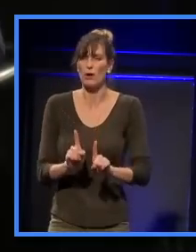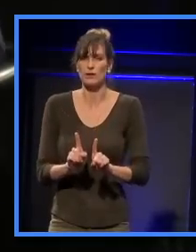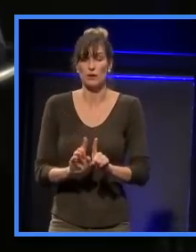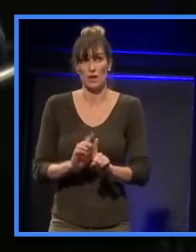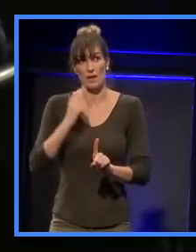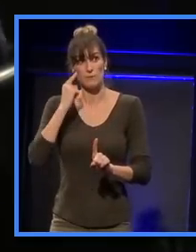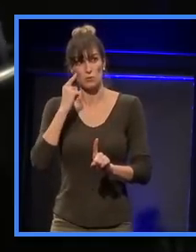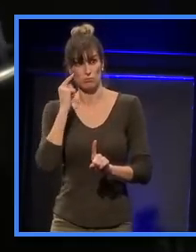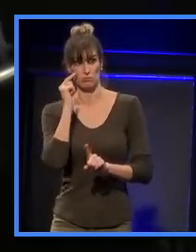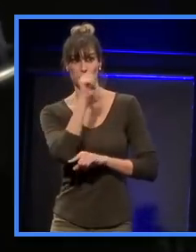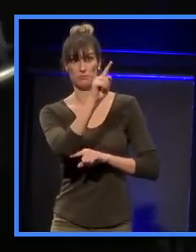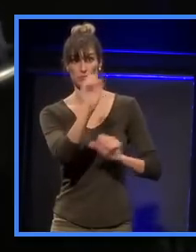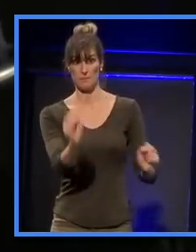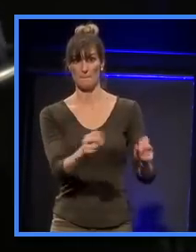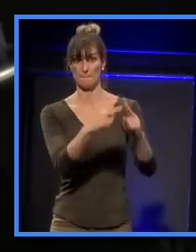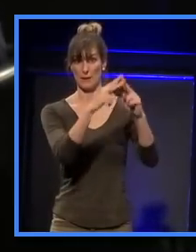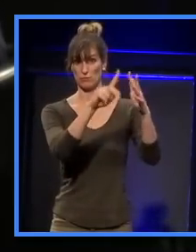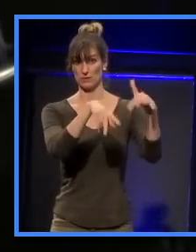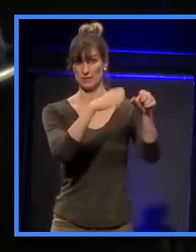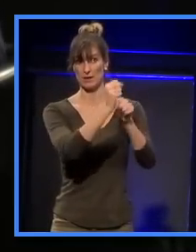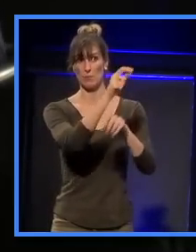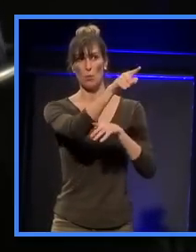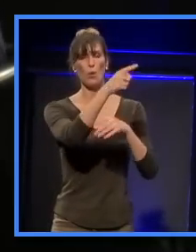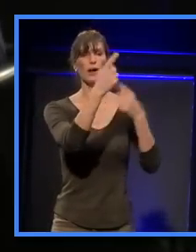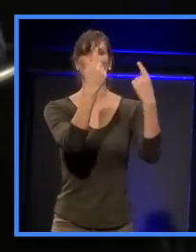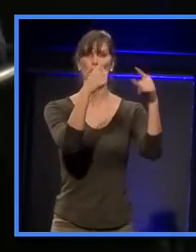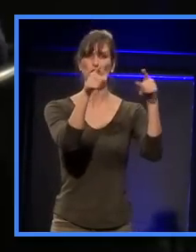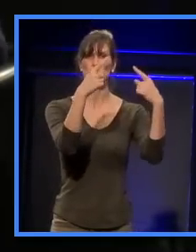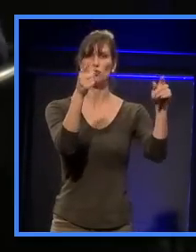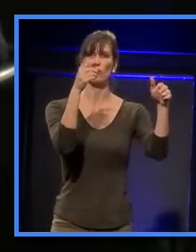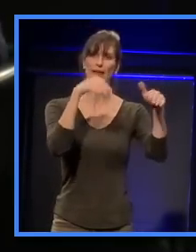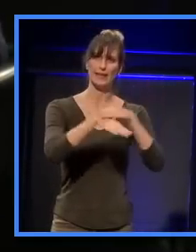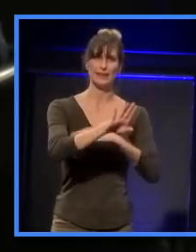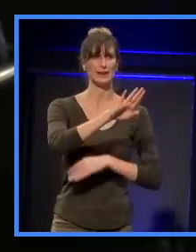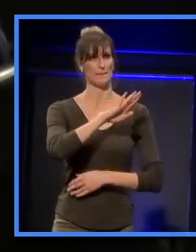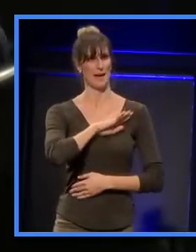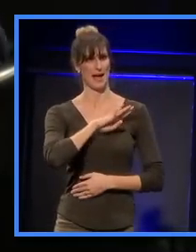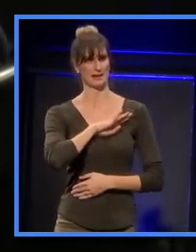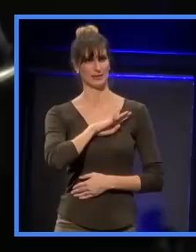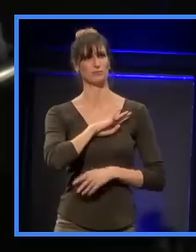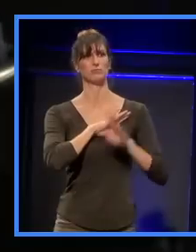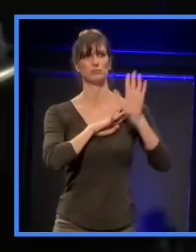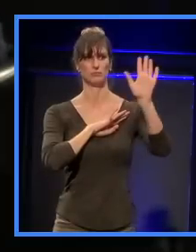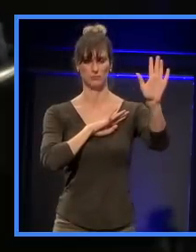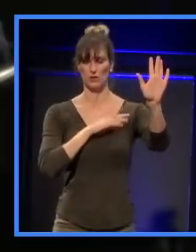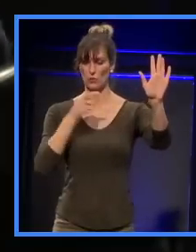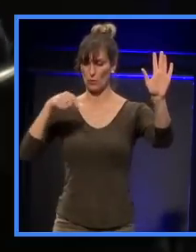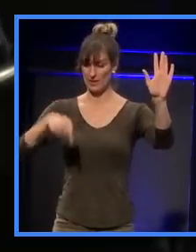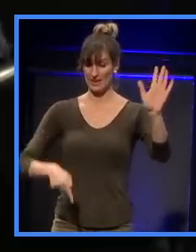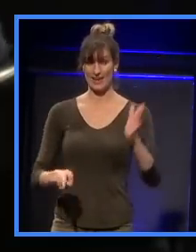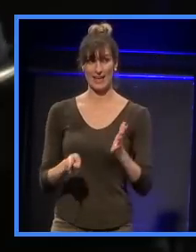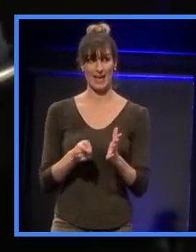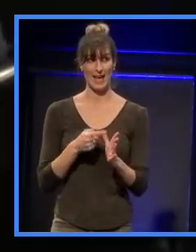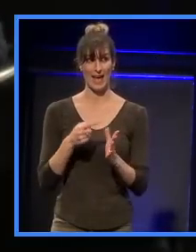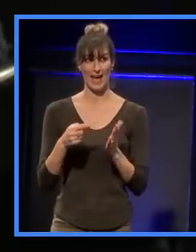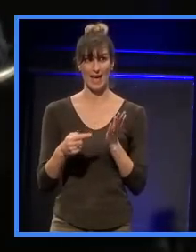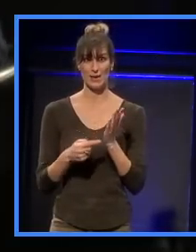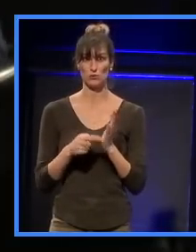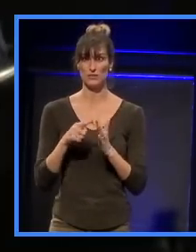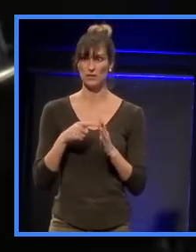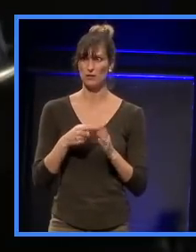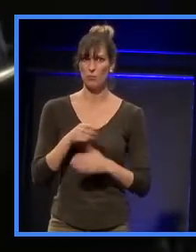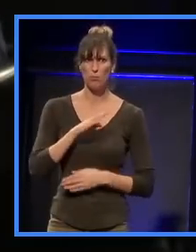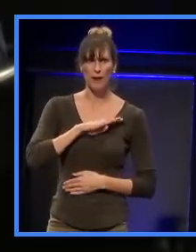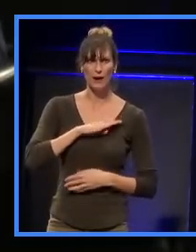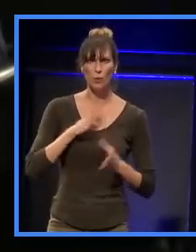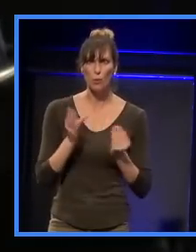example. It's a concert hall and a park. So we've got an Aotea centre. Is it a park with a hall in it?